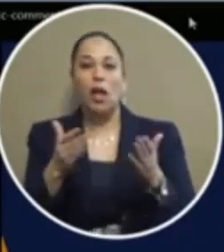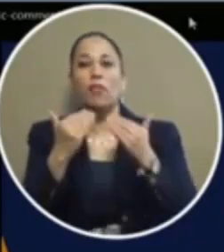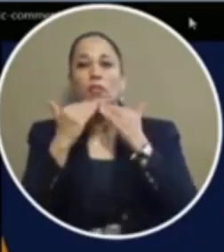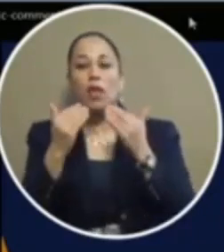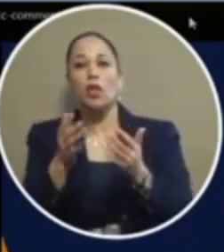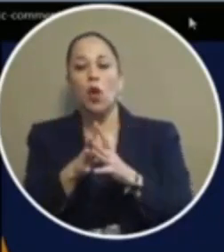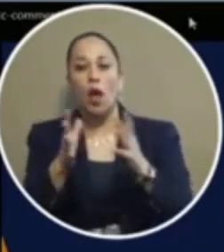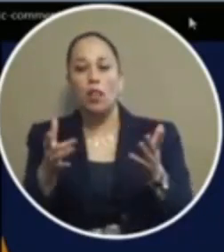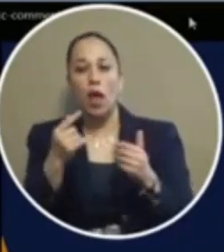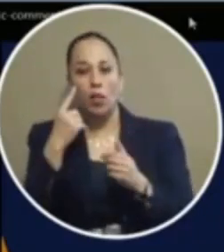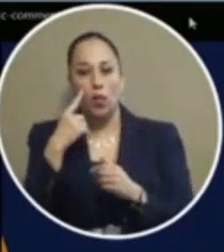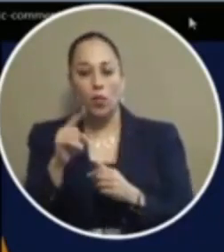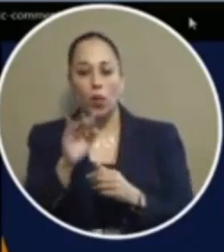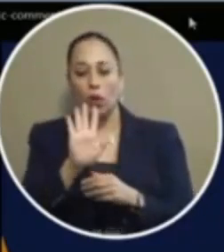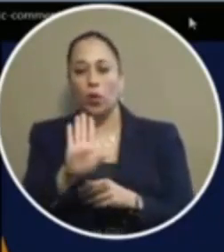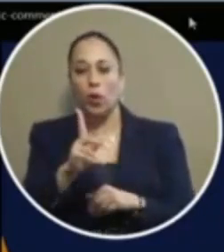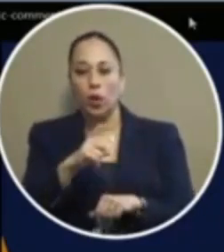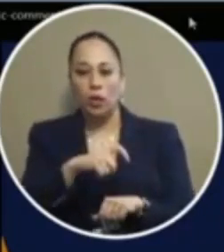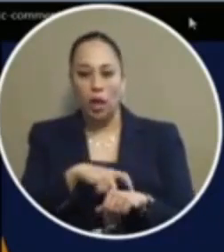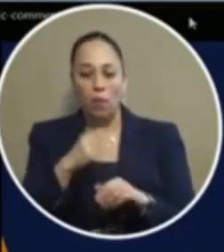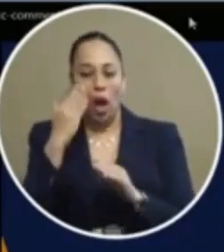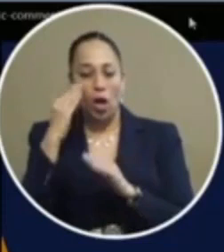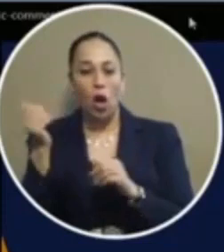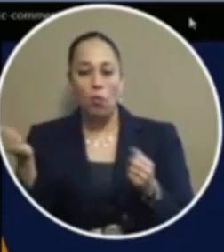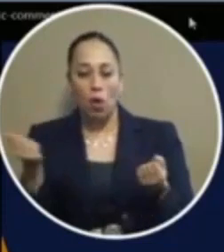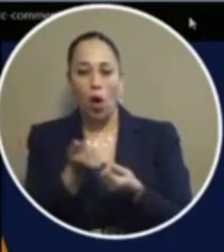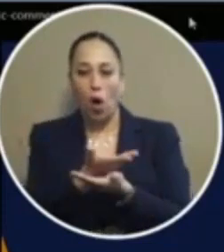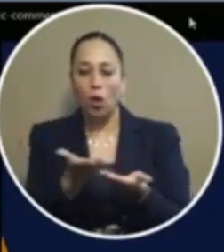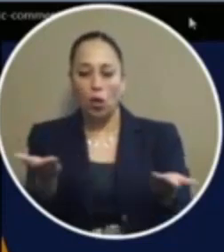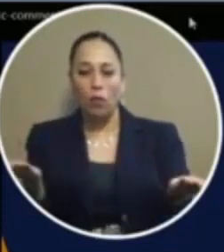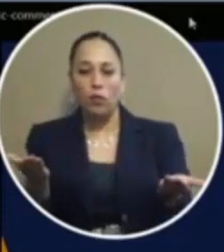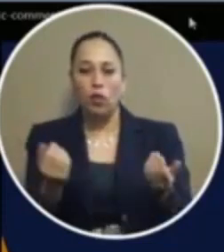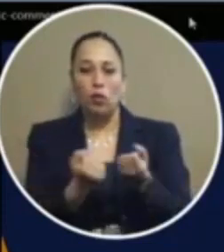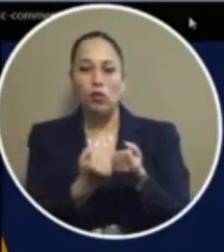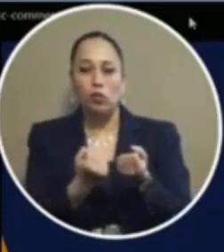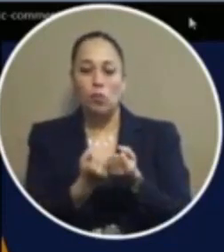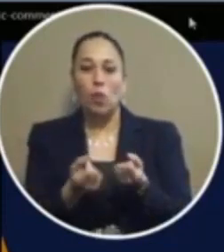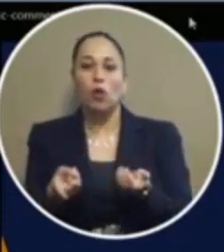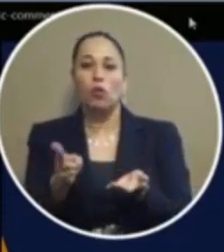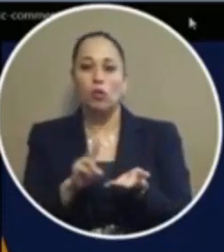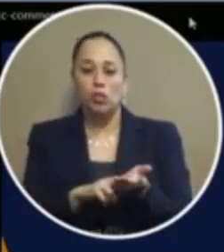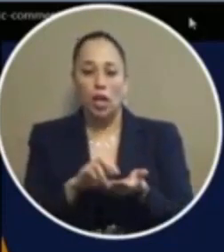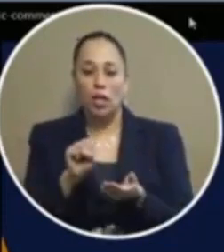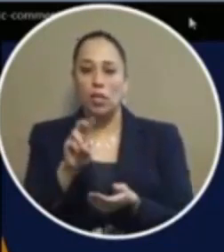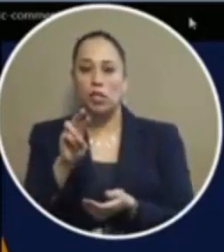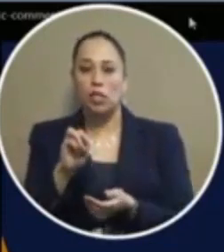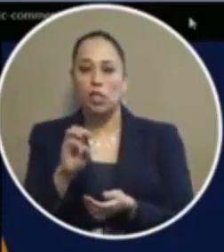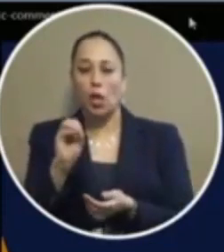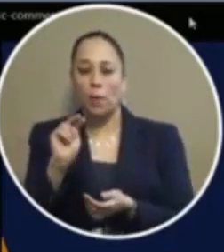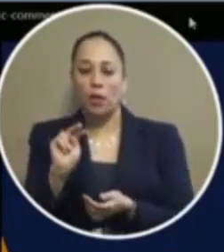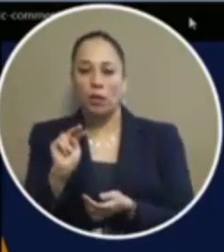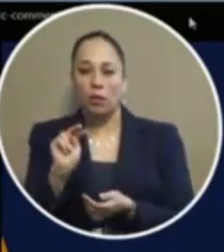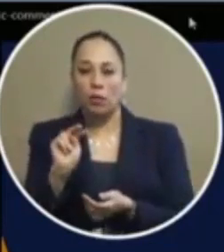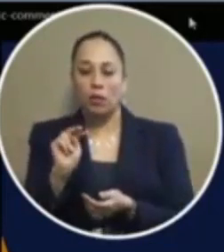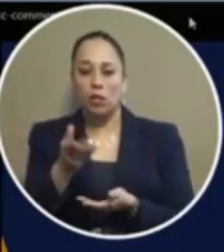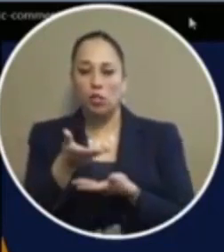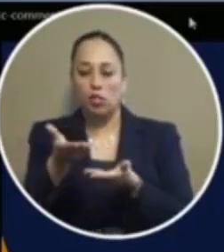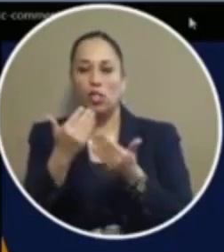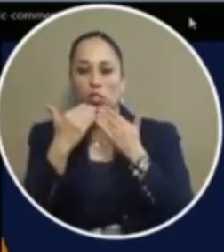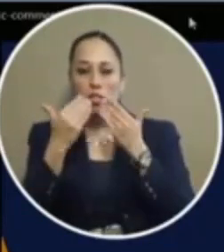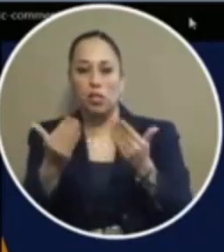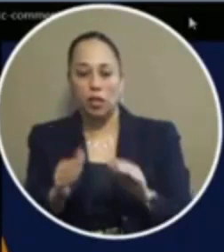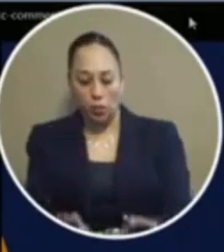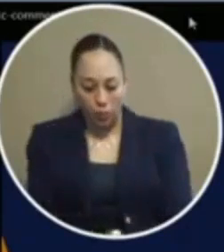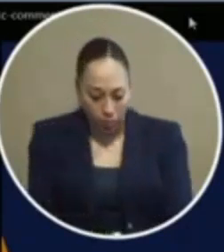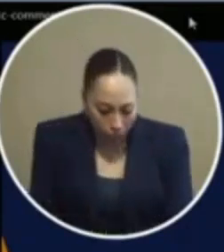you very much uh city council for your time but i i hope you all will uh support the site and summons um suggestion thank you